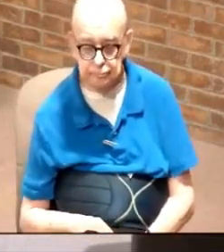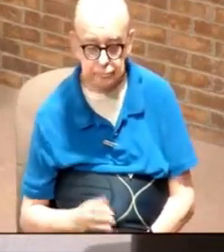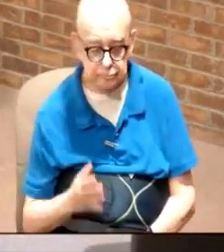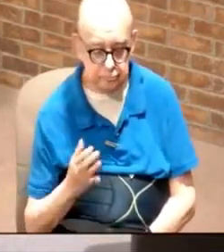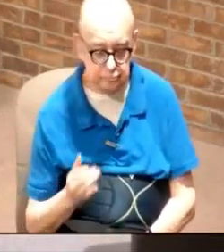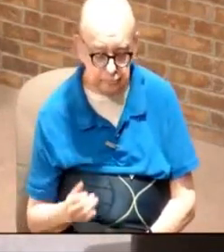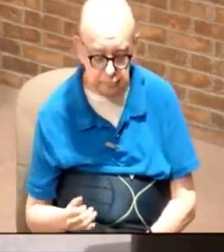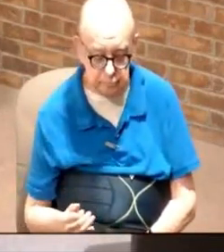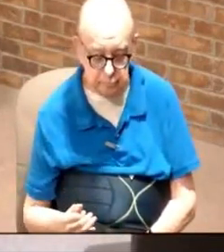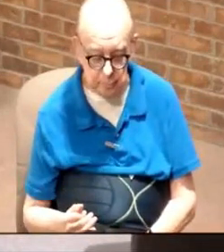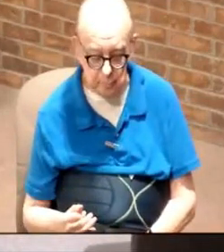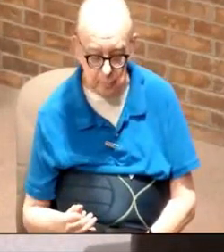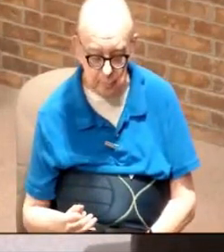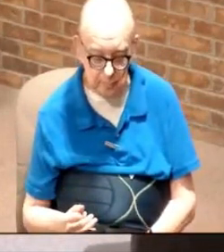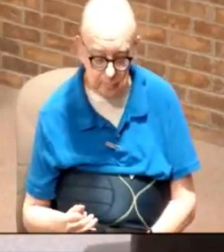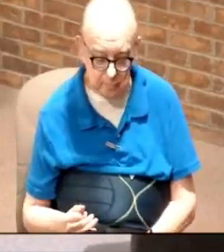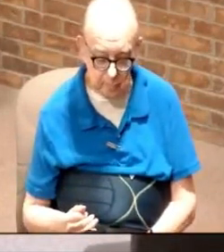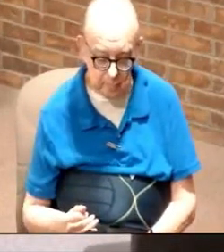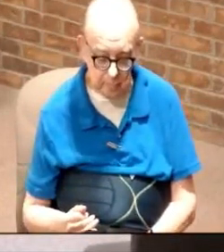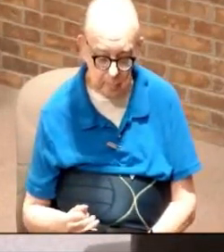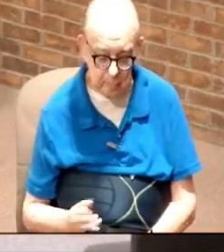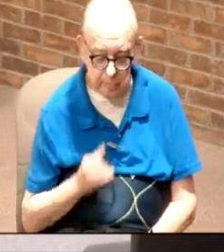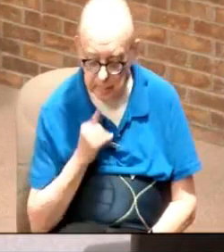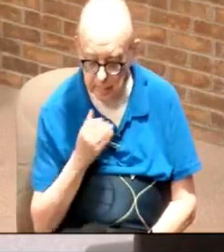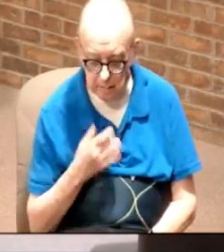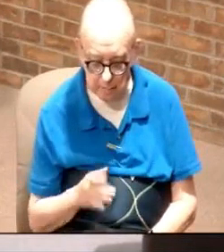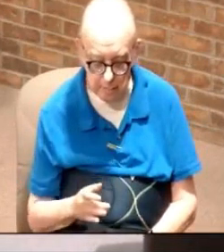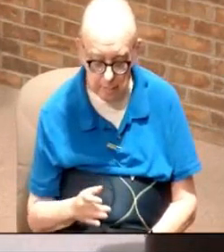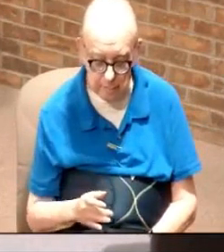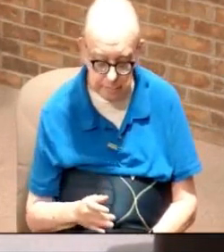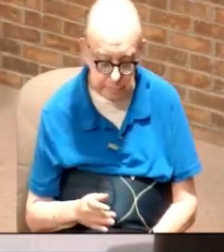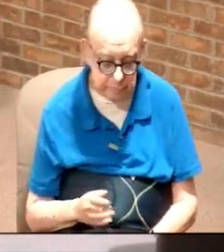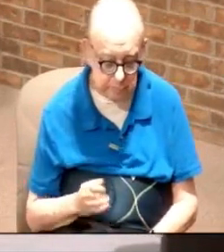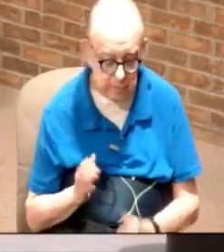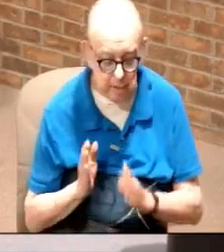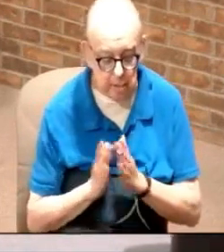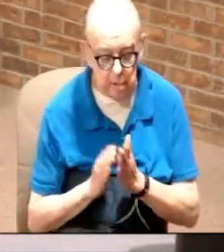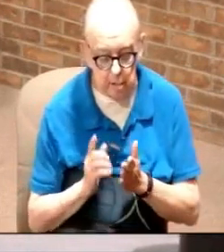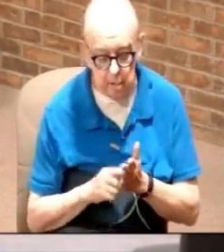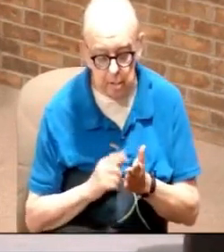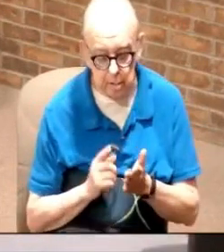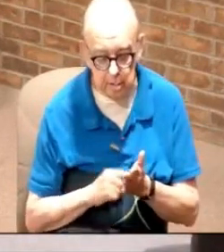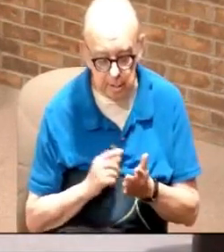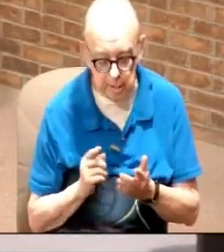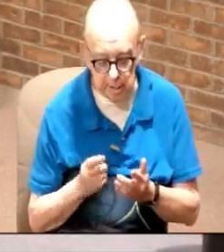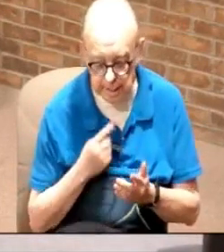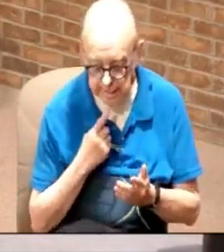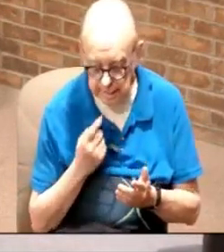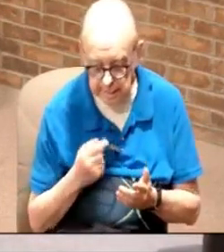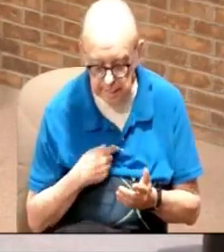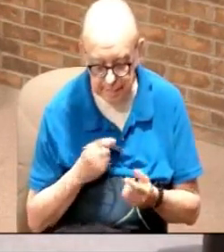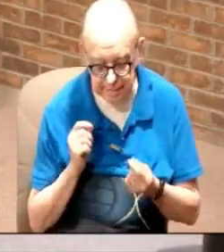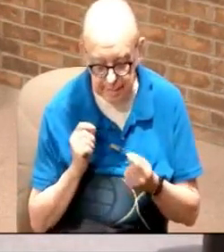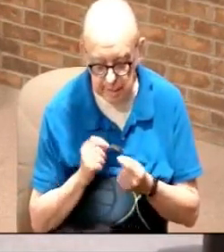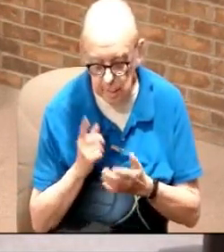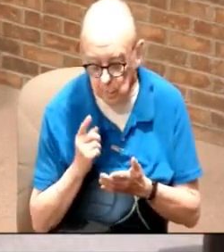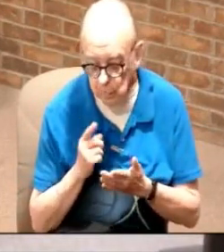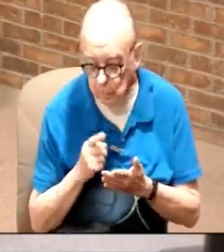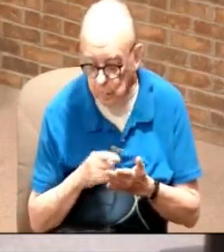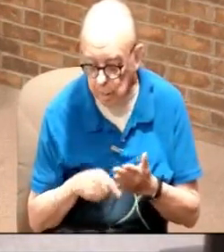that's why and don't get offended but that's why I'll ask you sometimes tell me exactly what it is